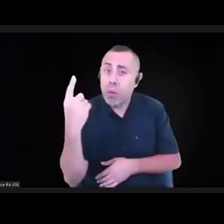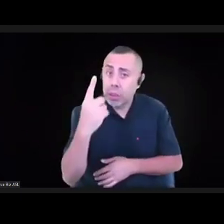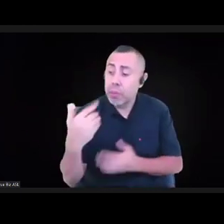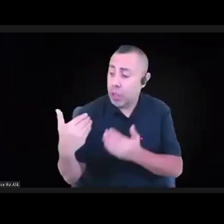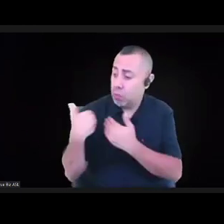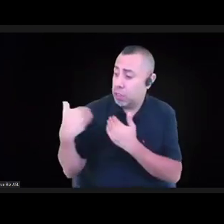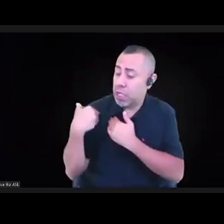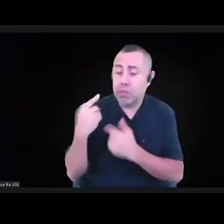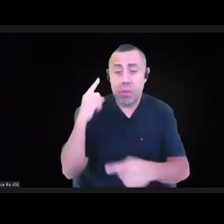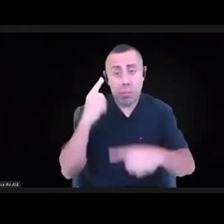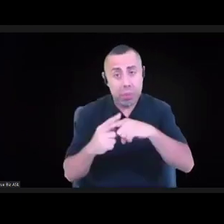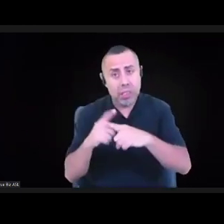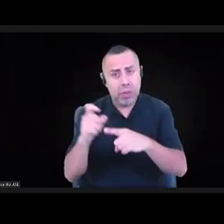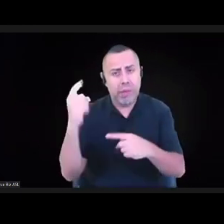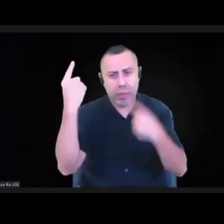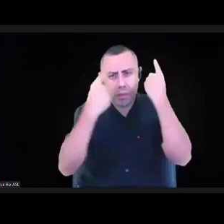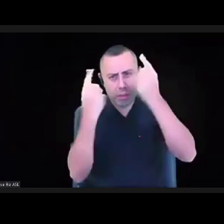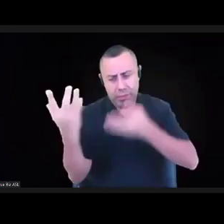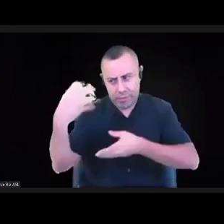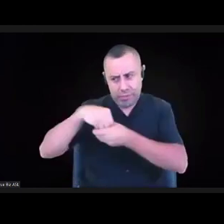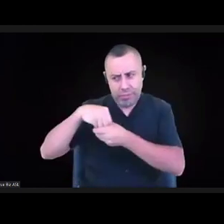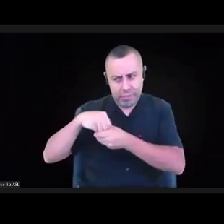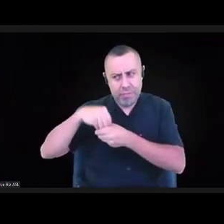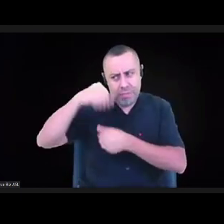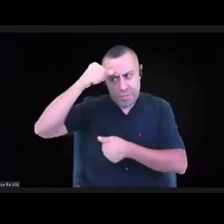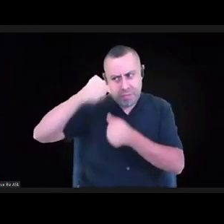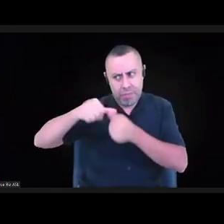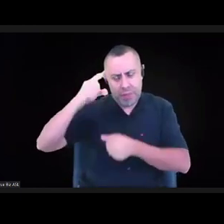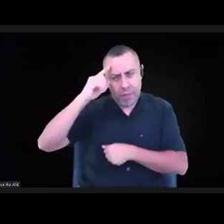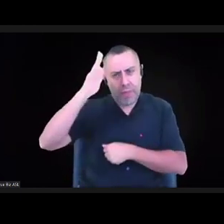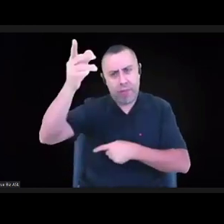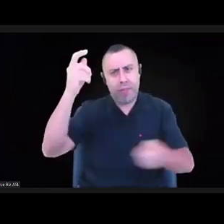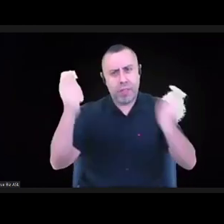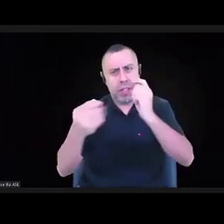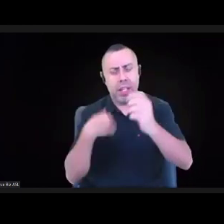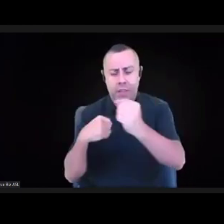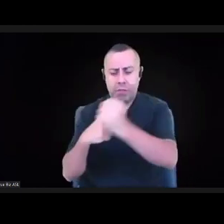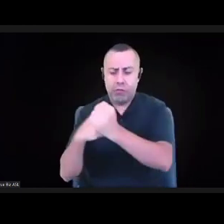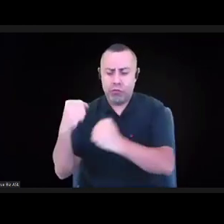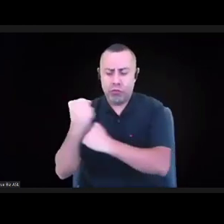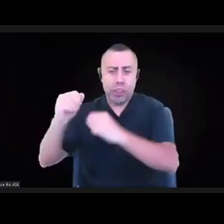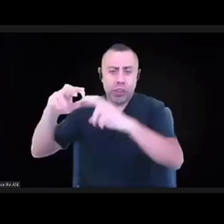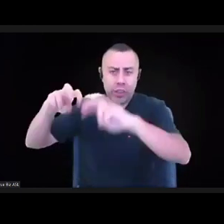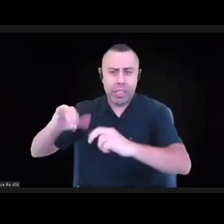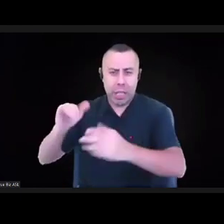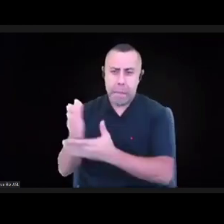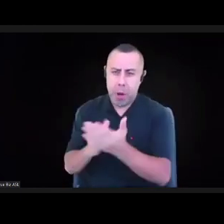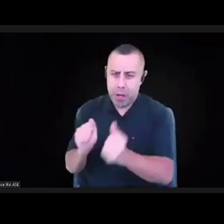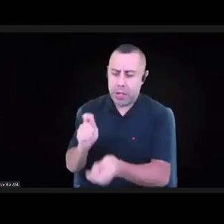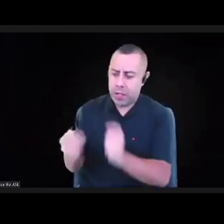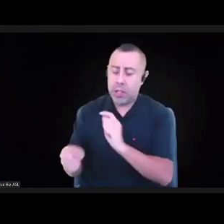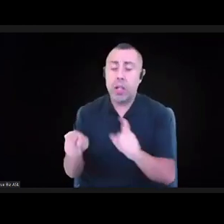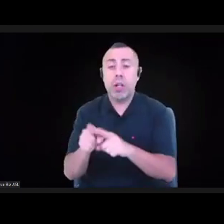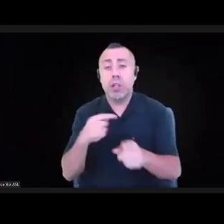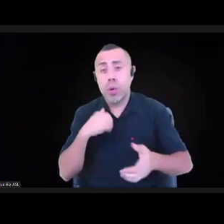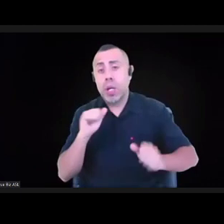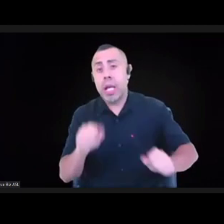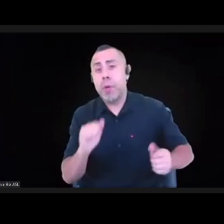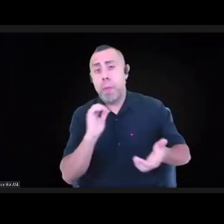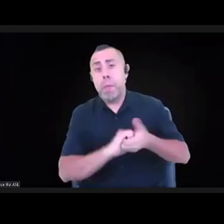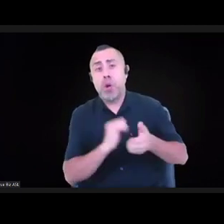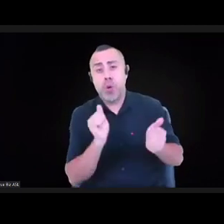analysis. We also were able to partner with Seattle Center and the Parks Department and offer rent reduction to a number of